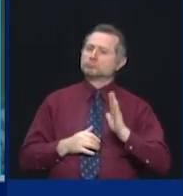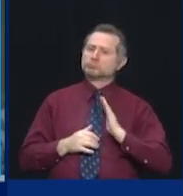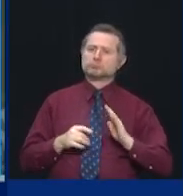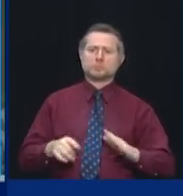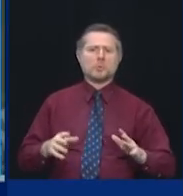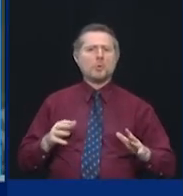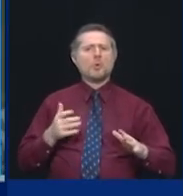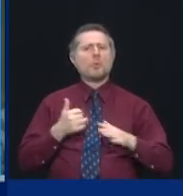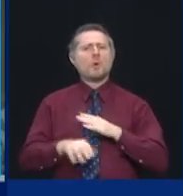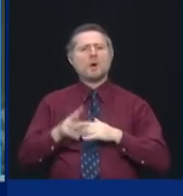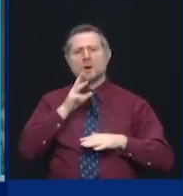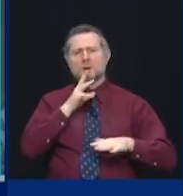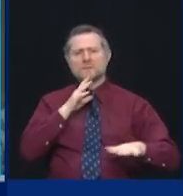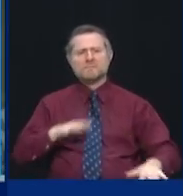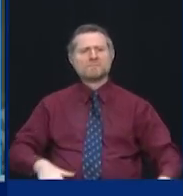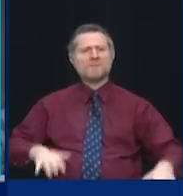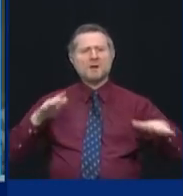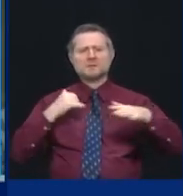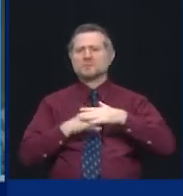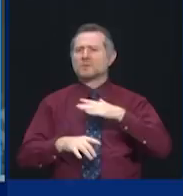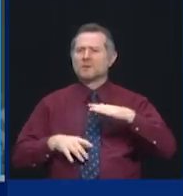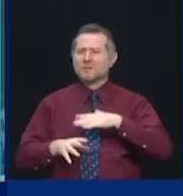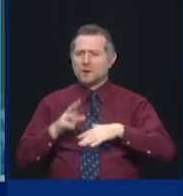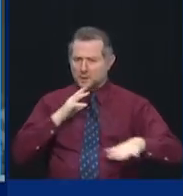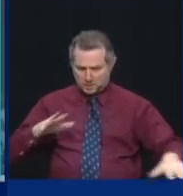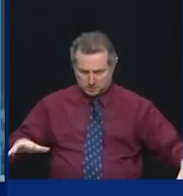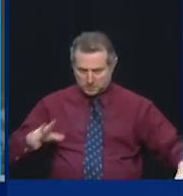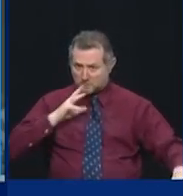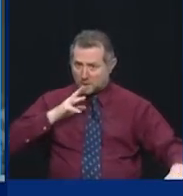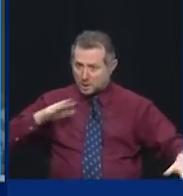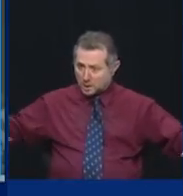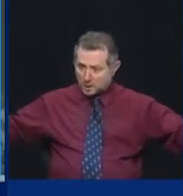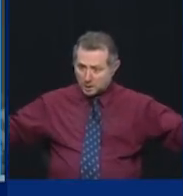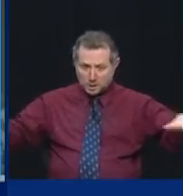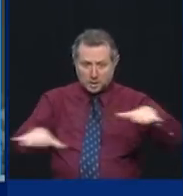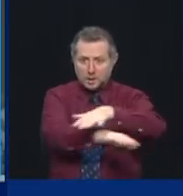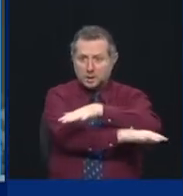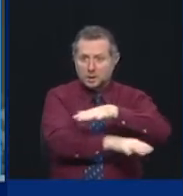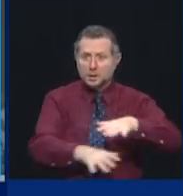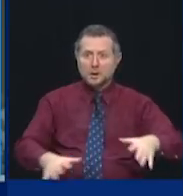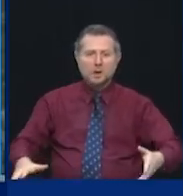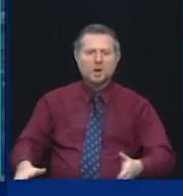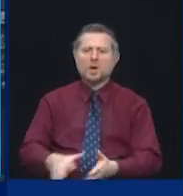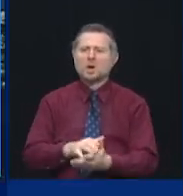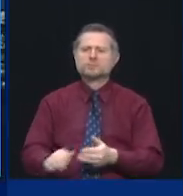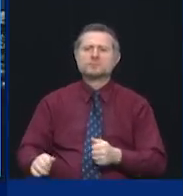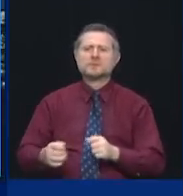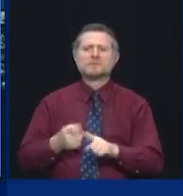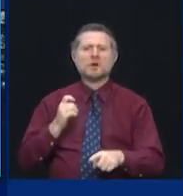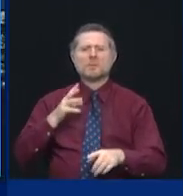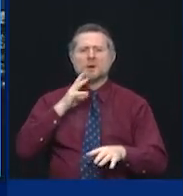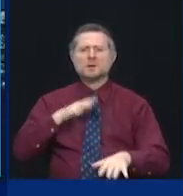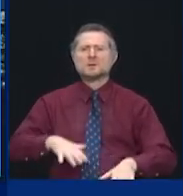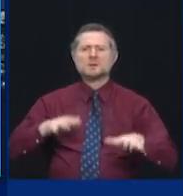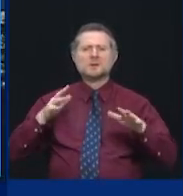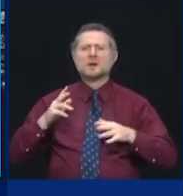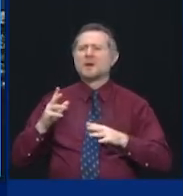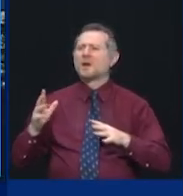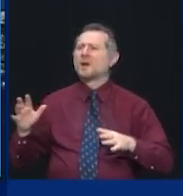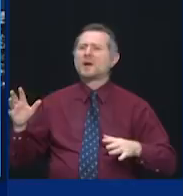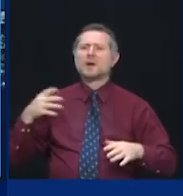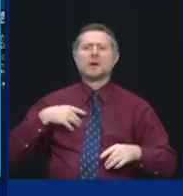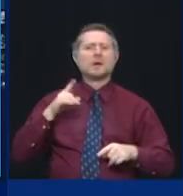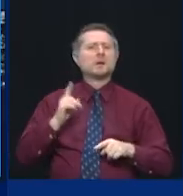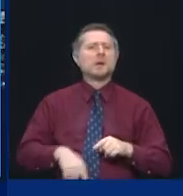was here. And they said, oh, the devastation after Superstorm Sandy. We're not going to recuperate for years. Baloney. We